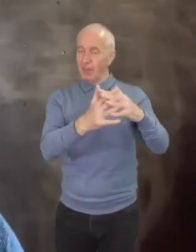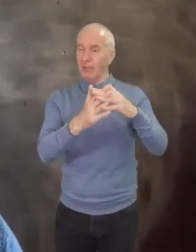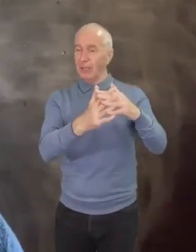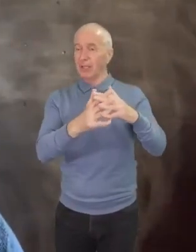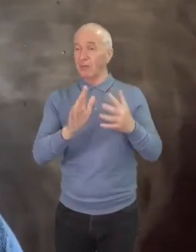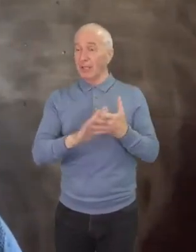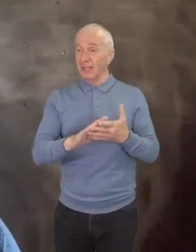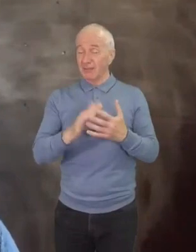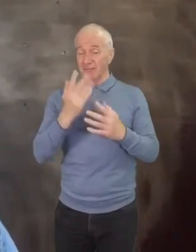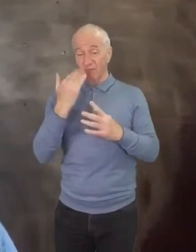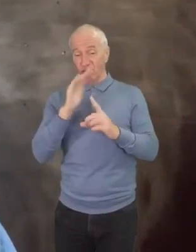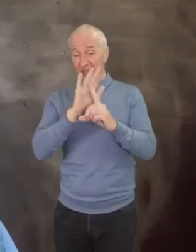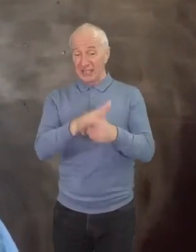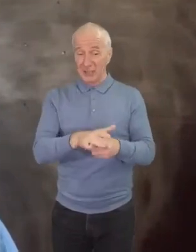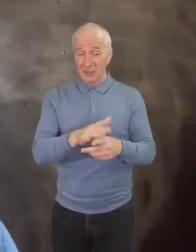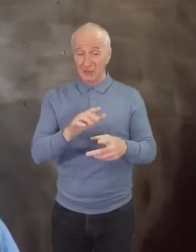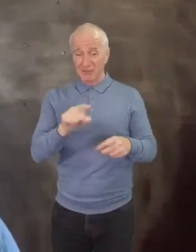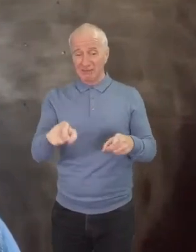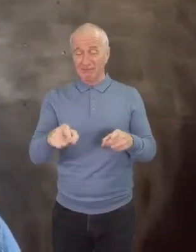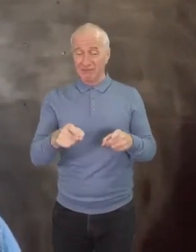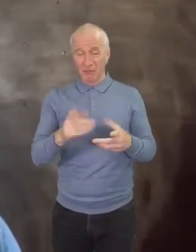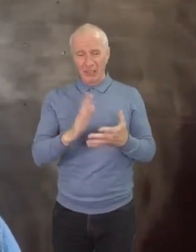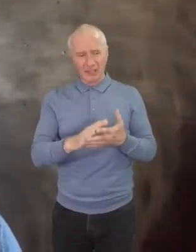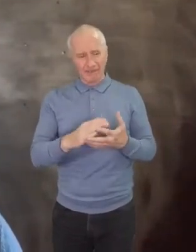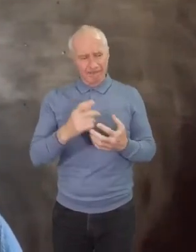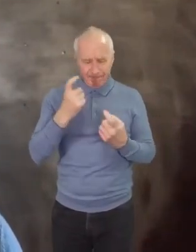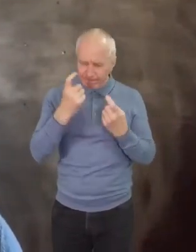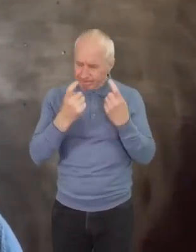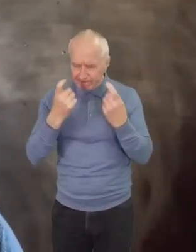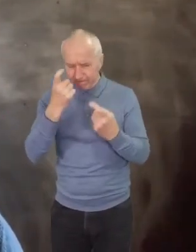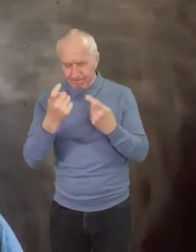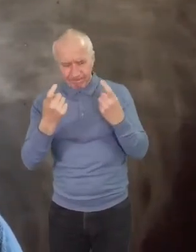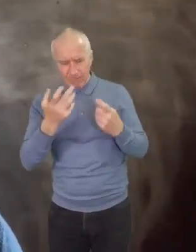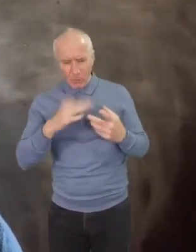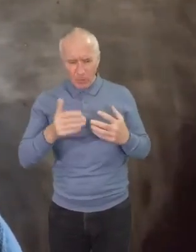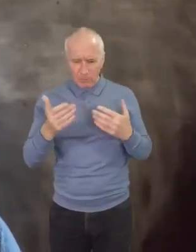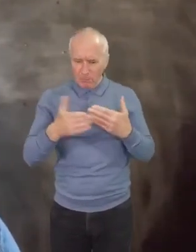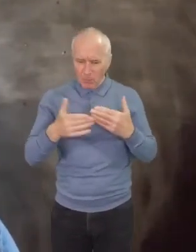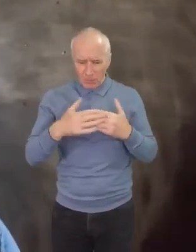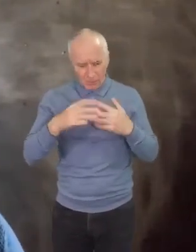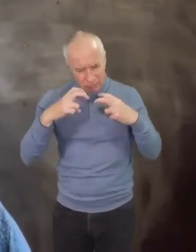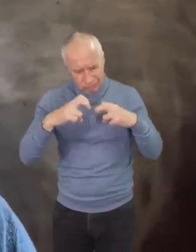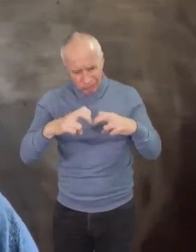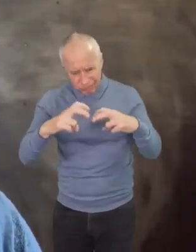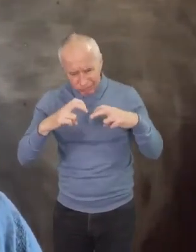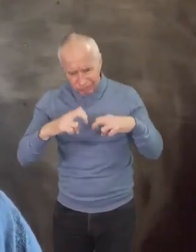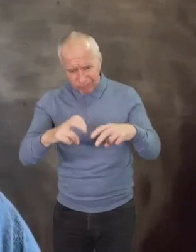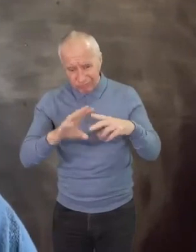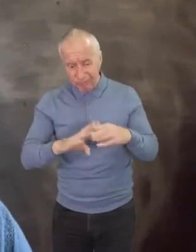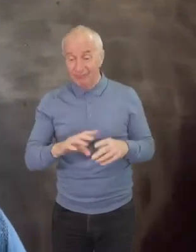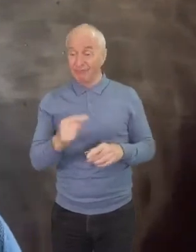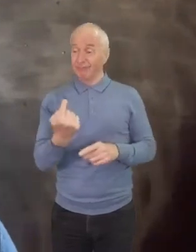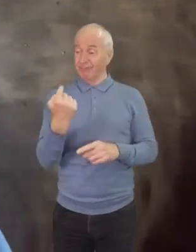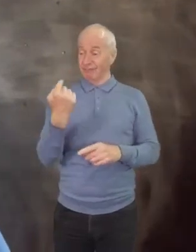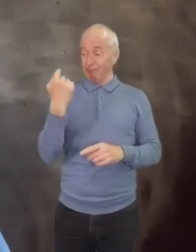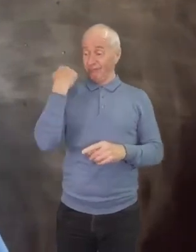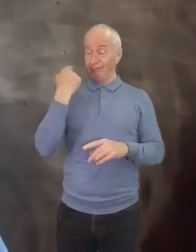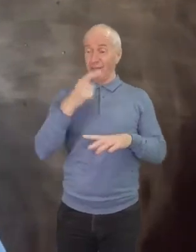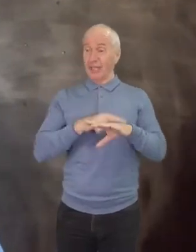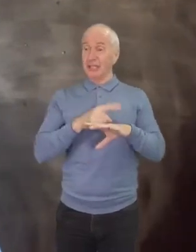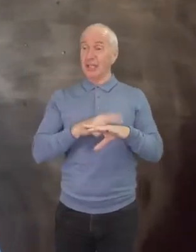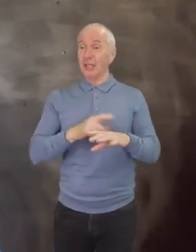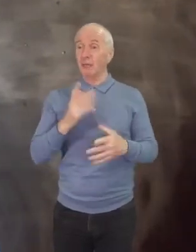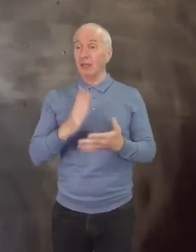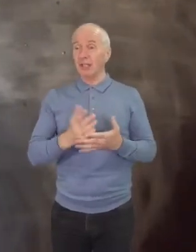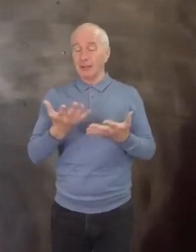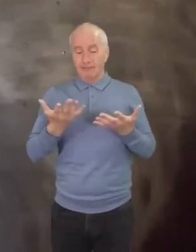but also really disturbed him, leading him to want to explore it in more depth. But ironically, at this stage, he claimed that there was no